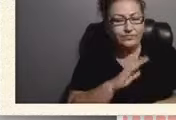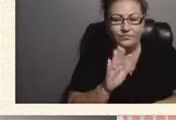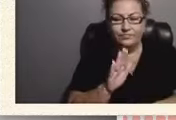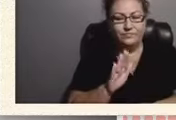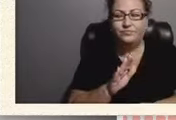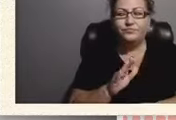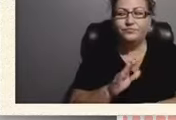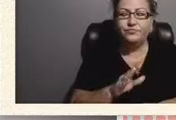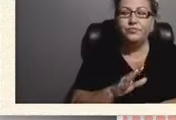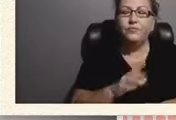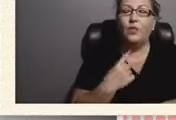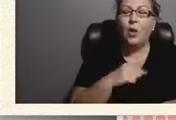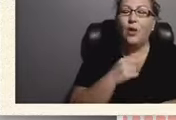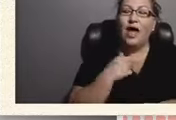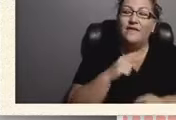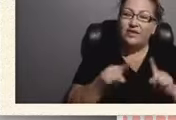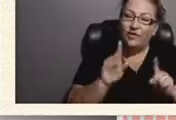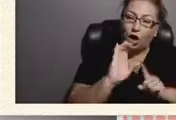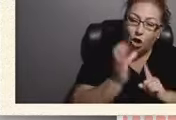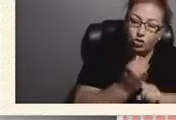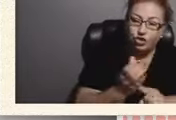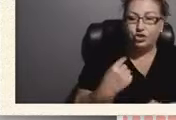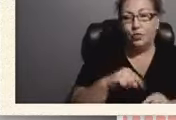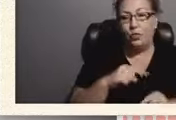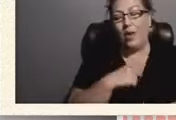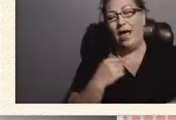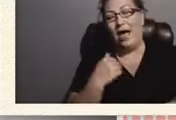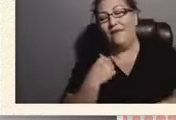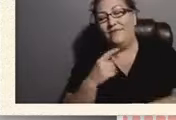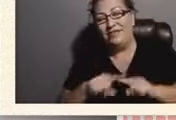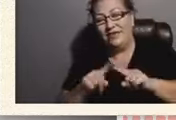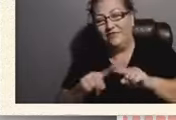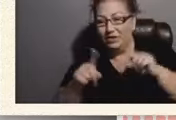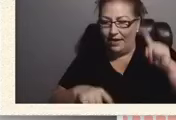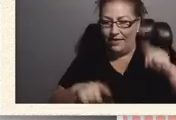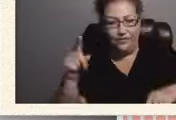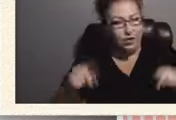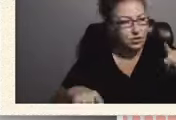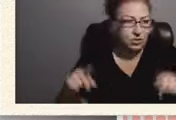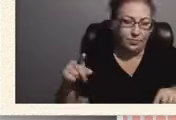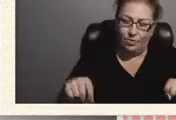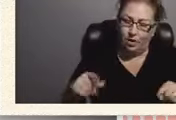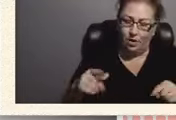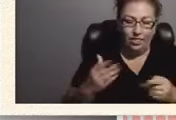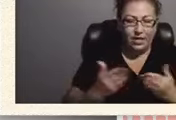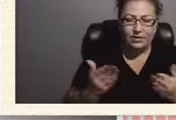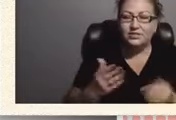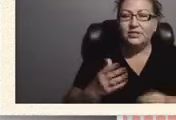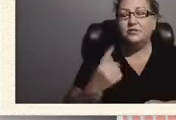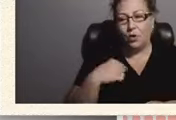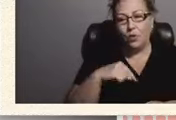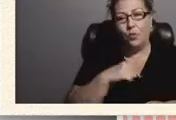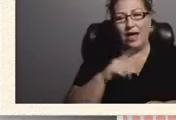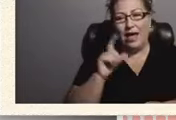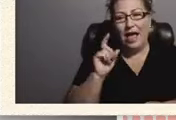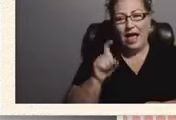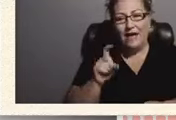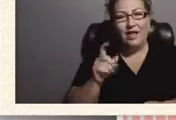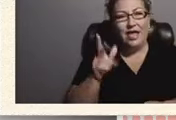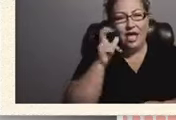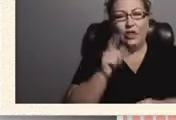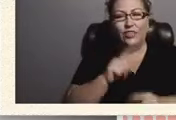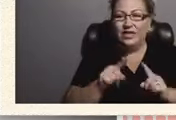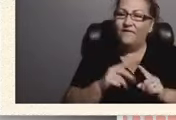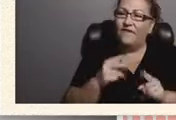different cultures different a lot of diverse voices and we need to give those different voices saying the same thing so that everybody